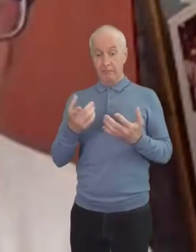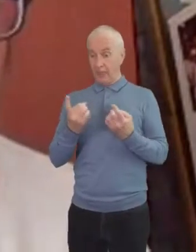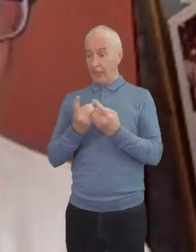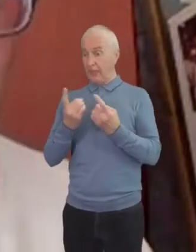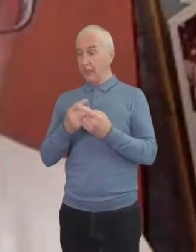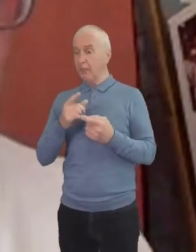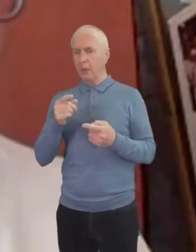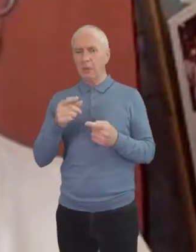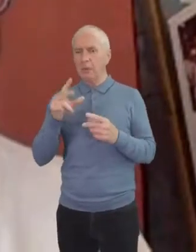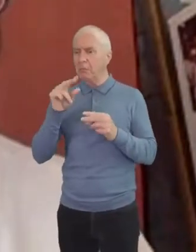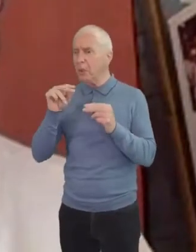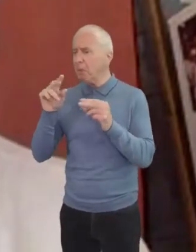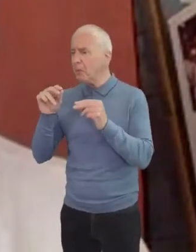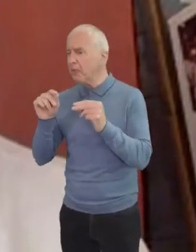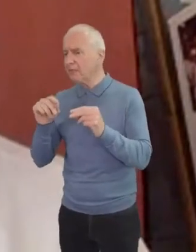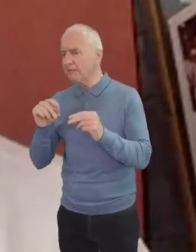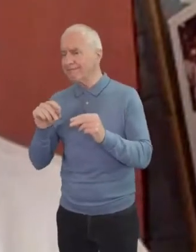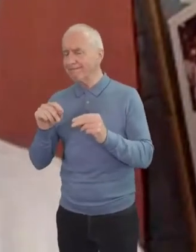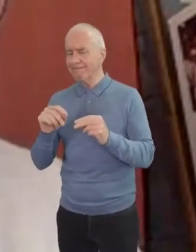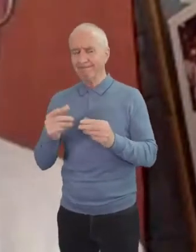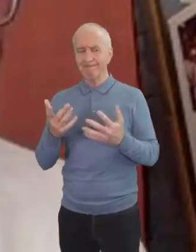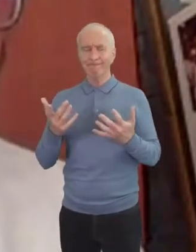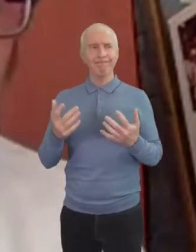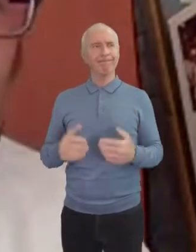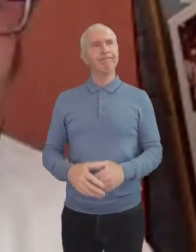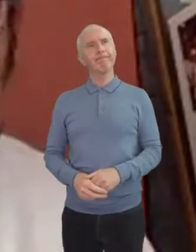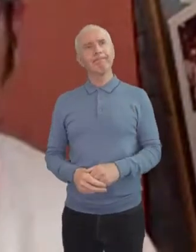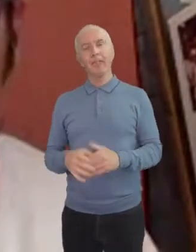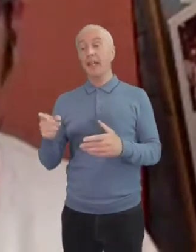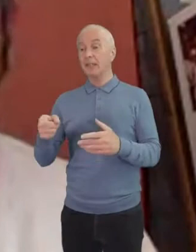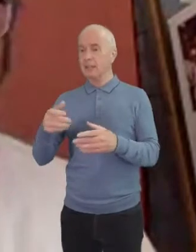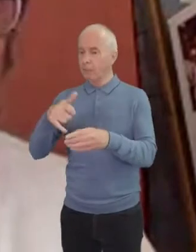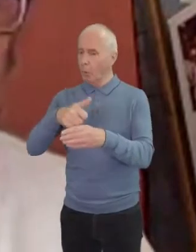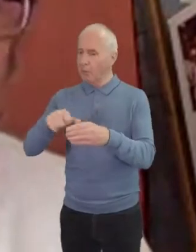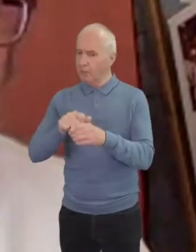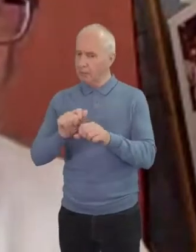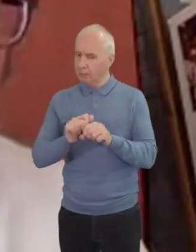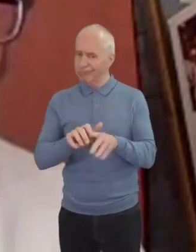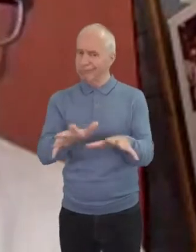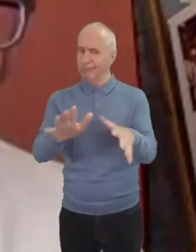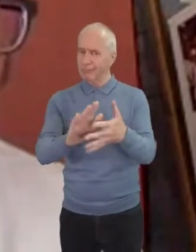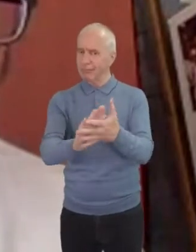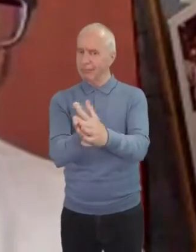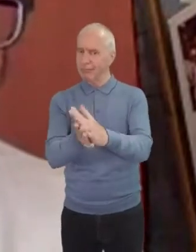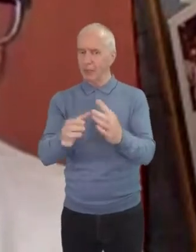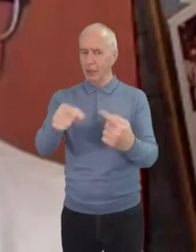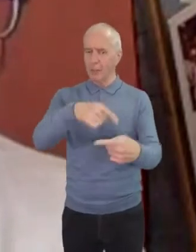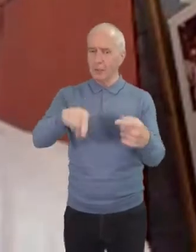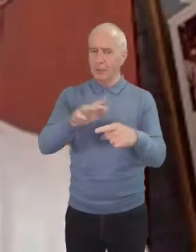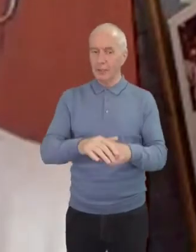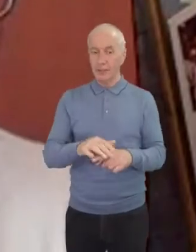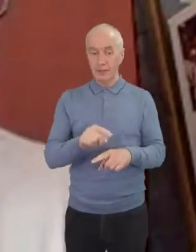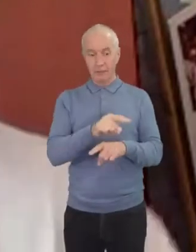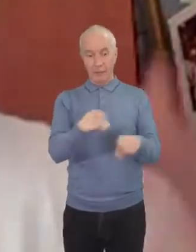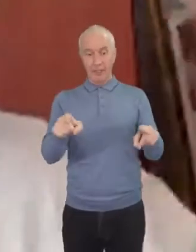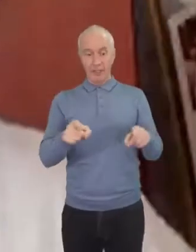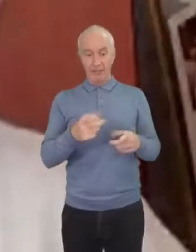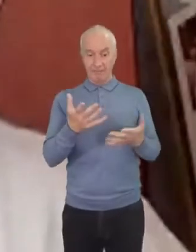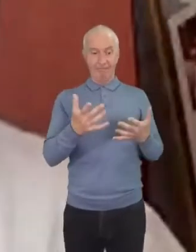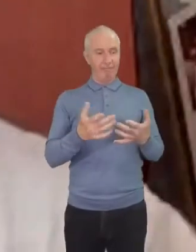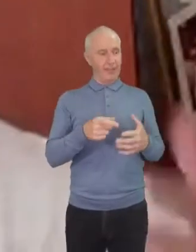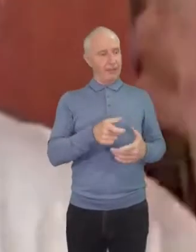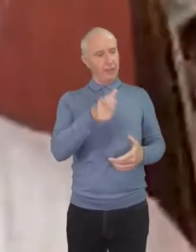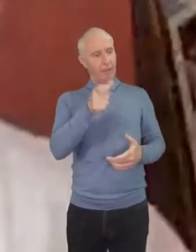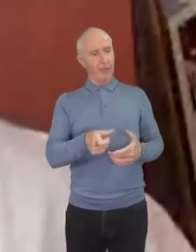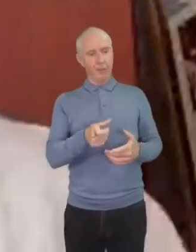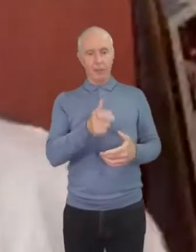murmuring is more poisonous to community than anything that the other person probably did so you know